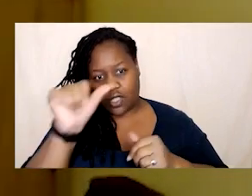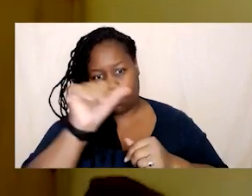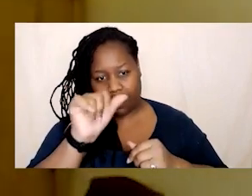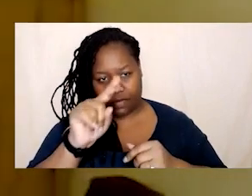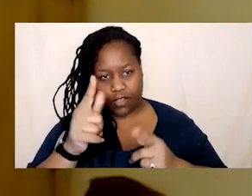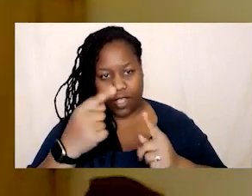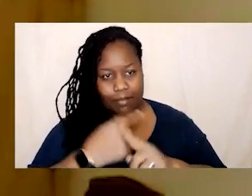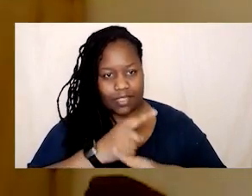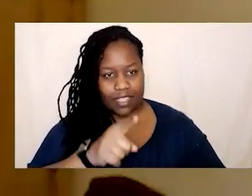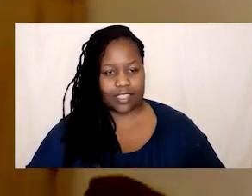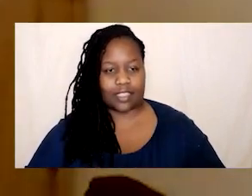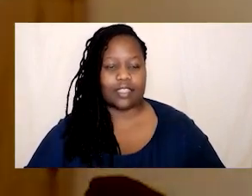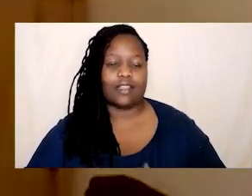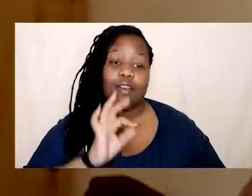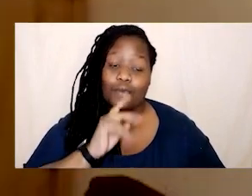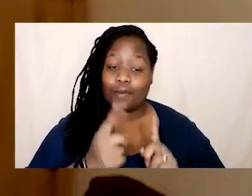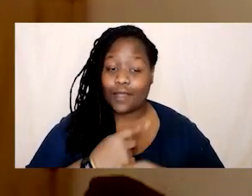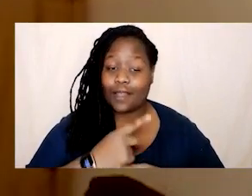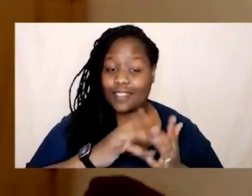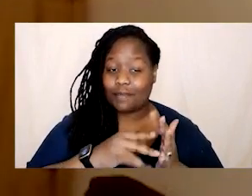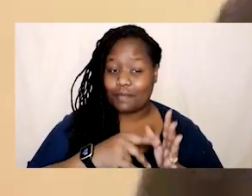that one out we are also going to answer mina's question